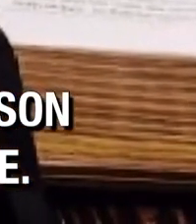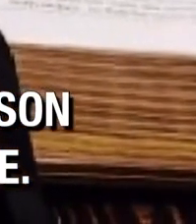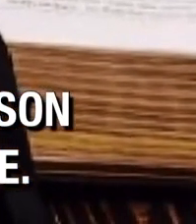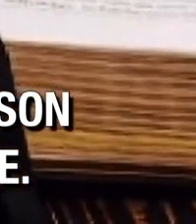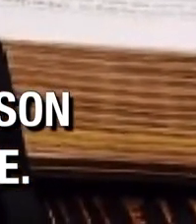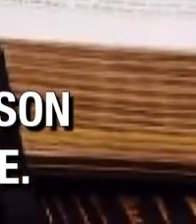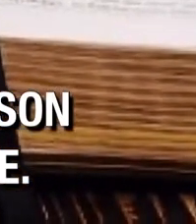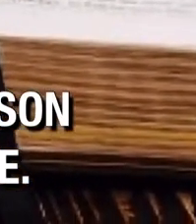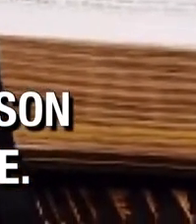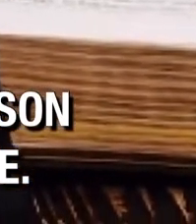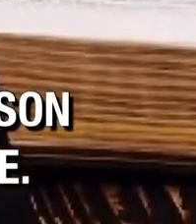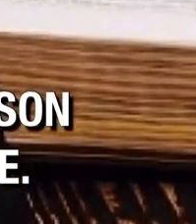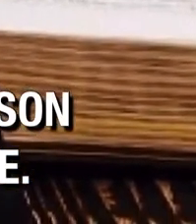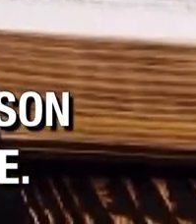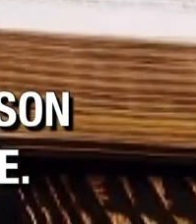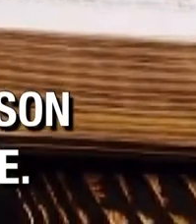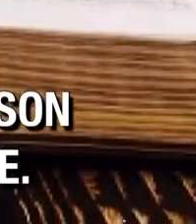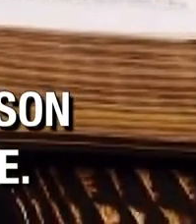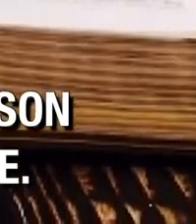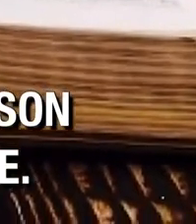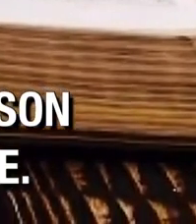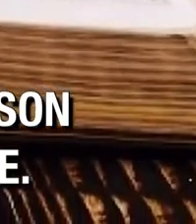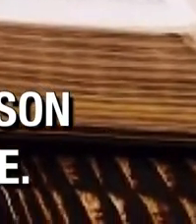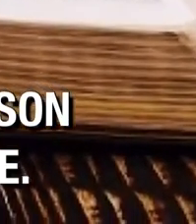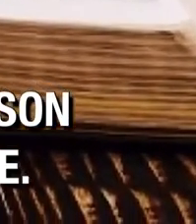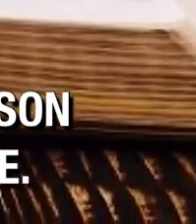and are true